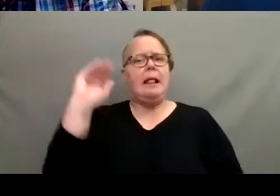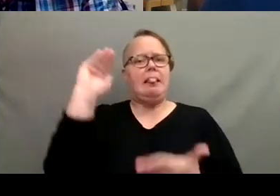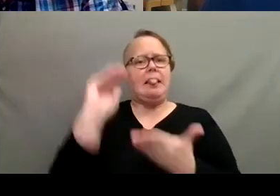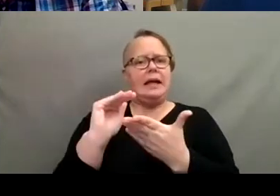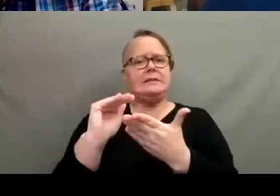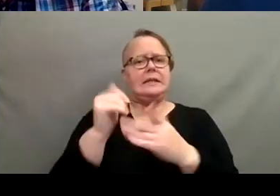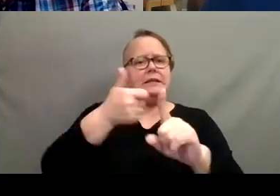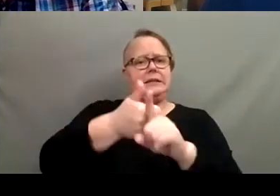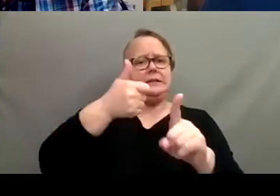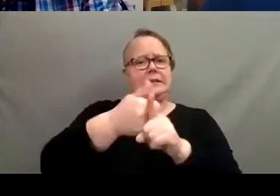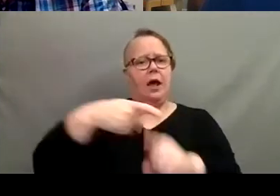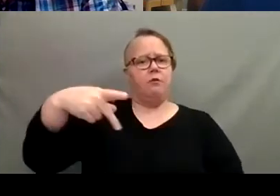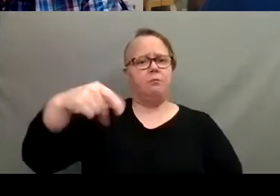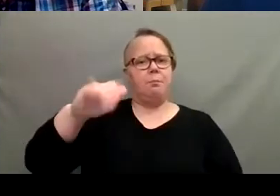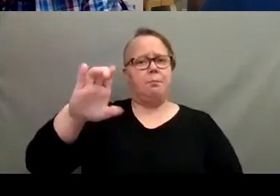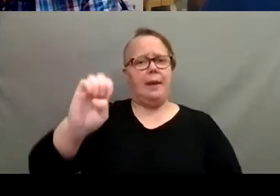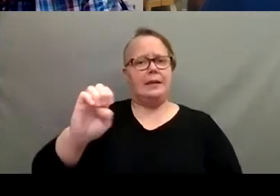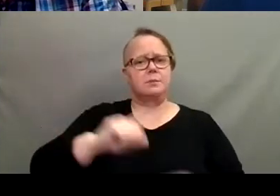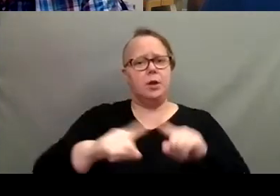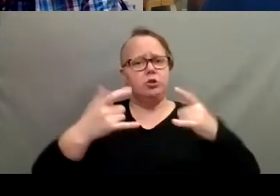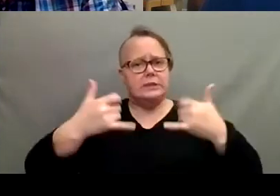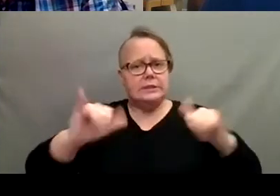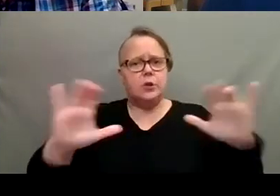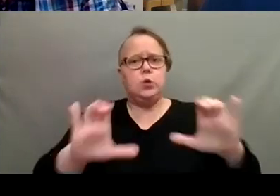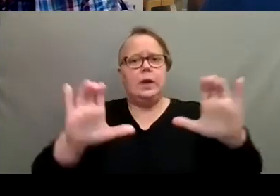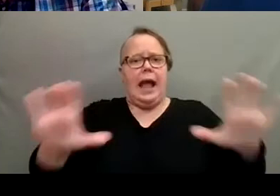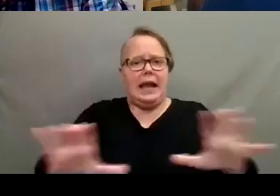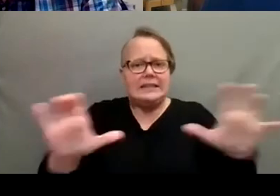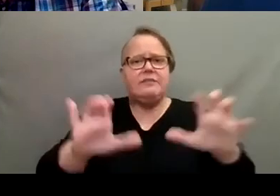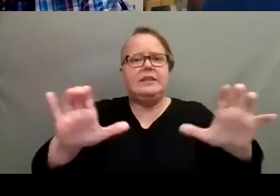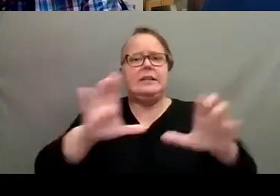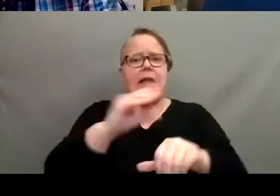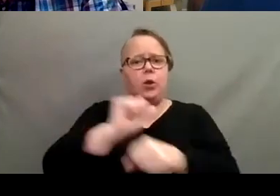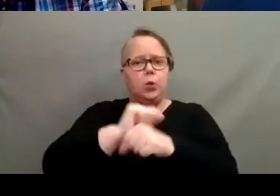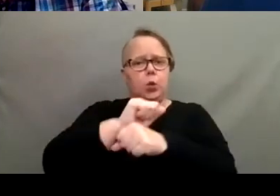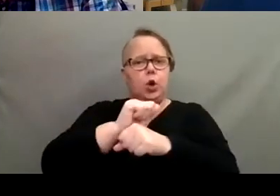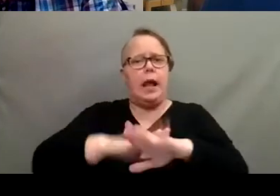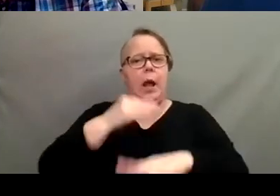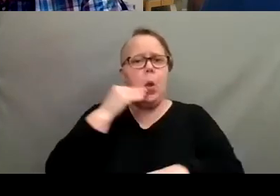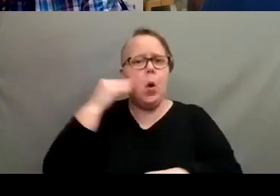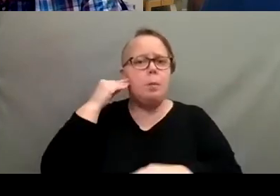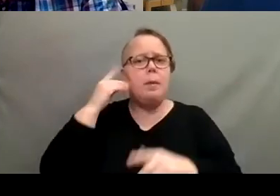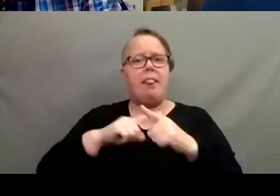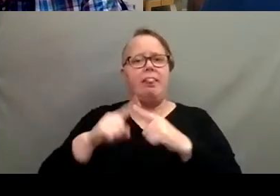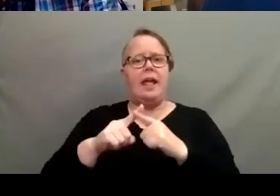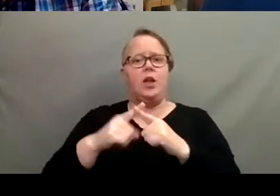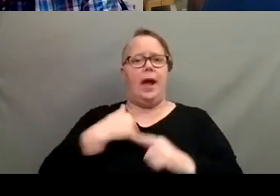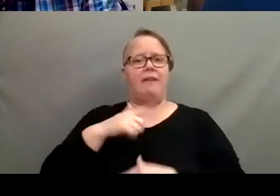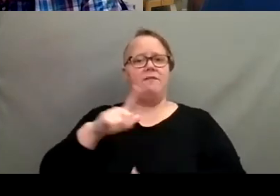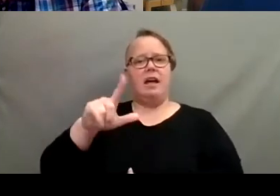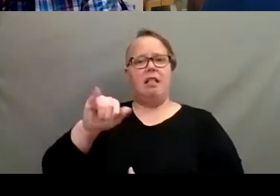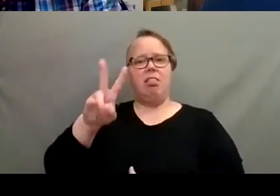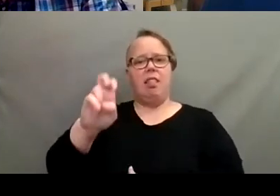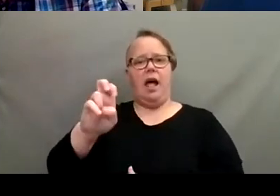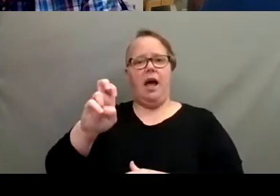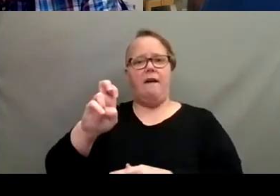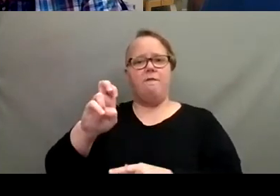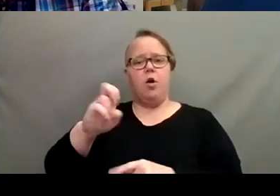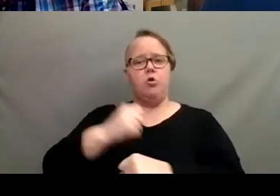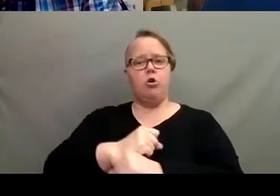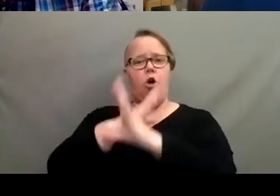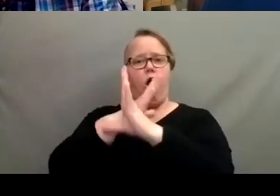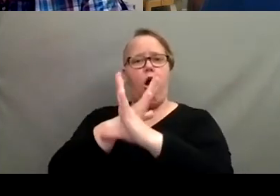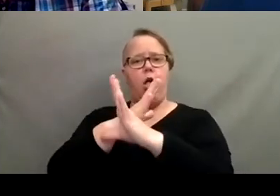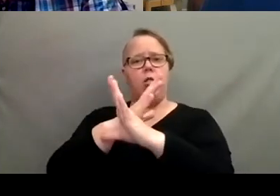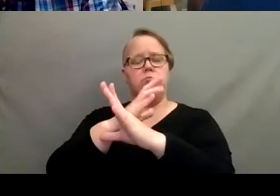you're still doing a lot of the activities and the work at home. Uh, and then you're getting on a live call kind of once a week, uh, to